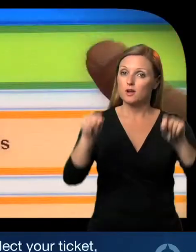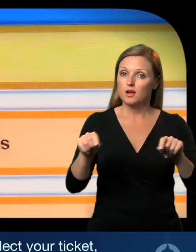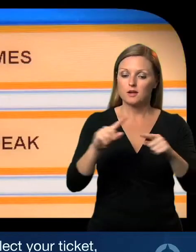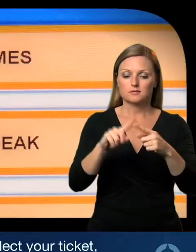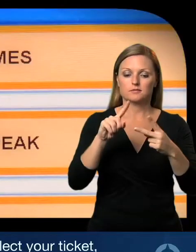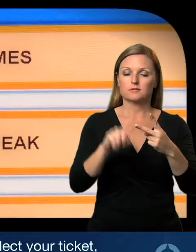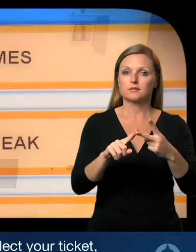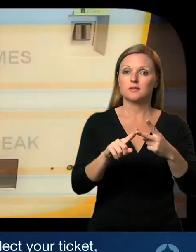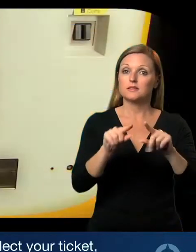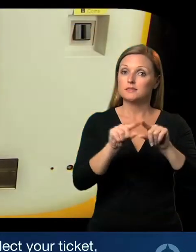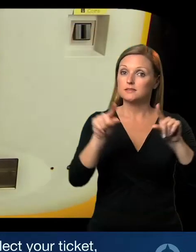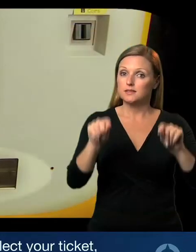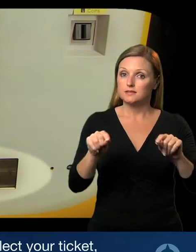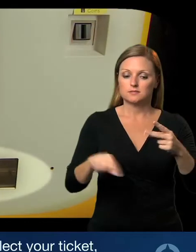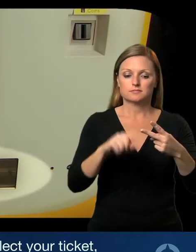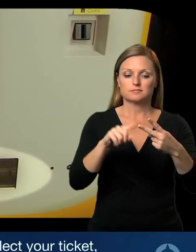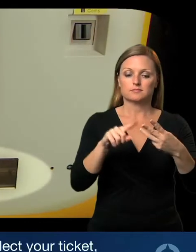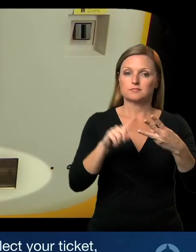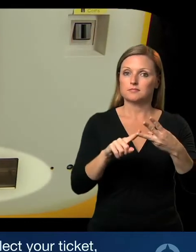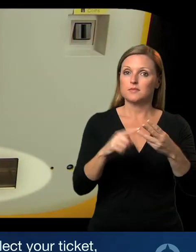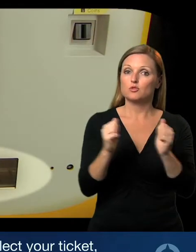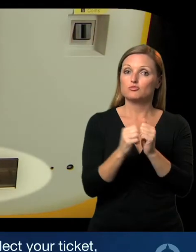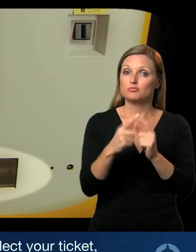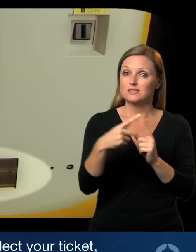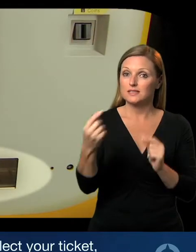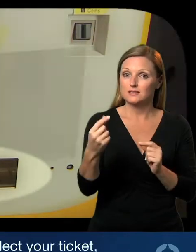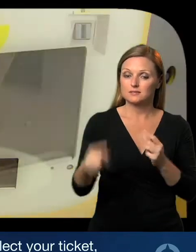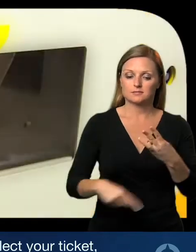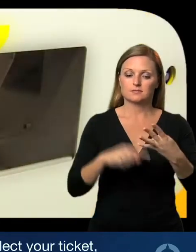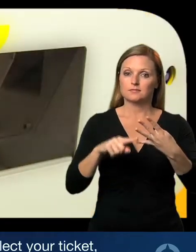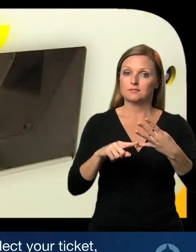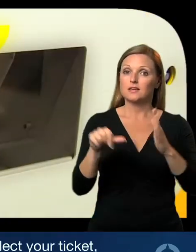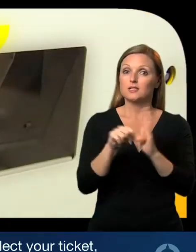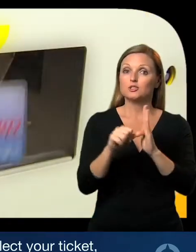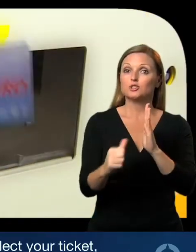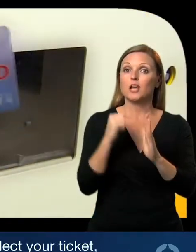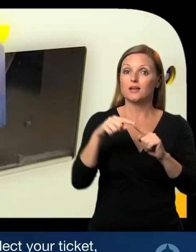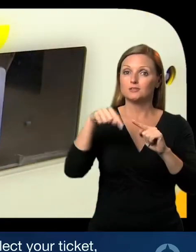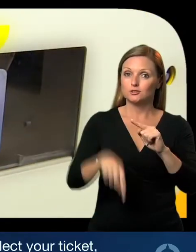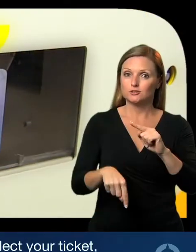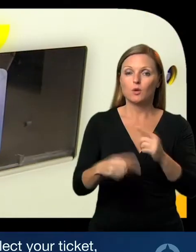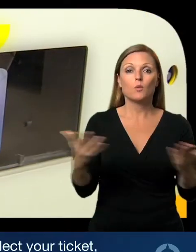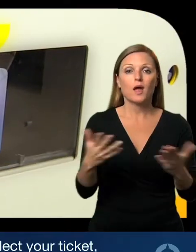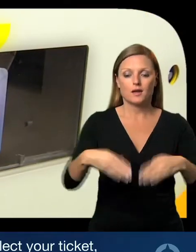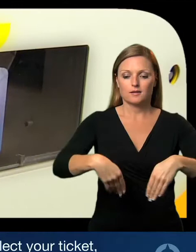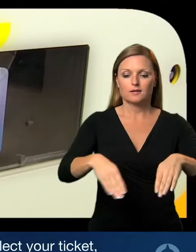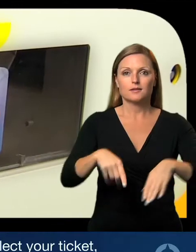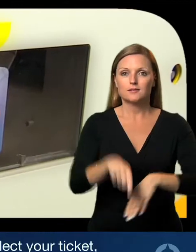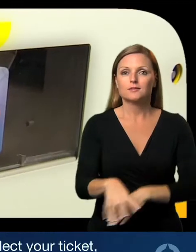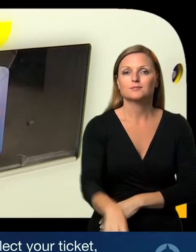After making your selection, you can collect your ticket, metro card, receipt or change from here.